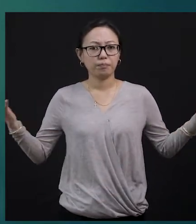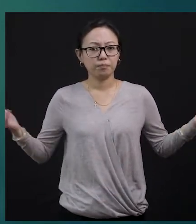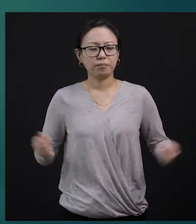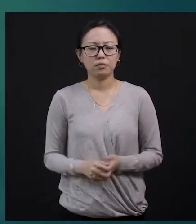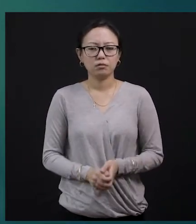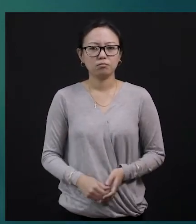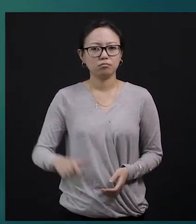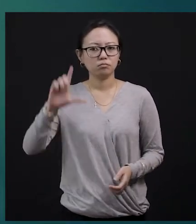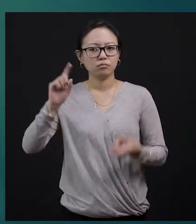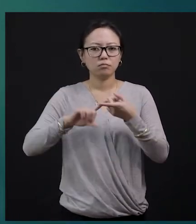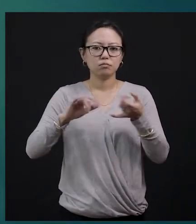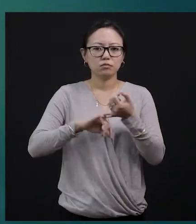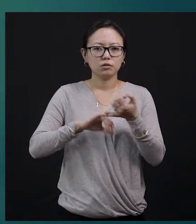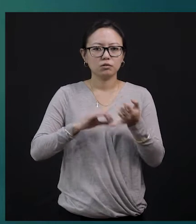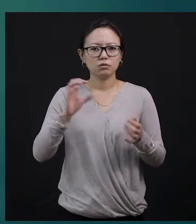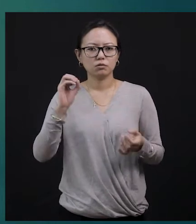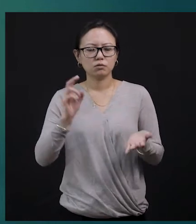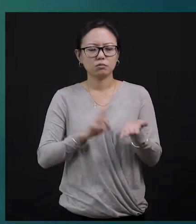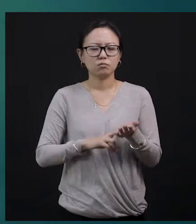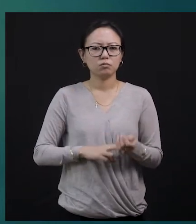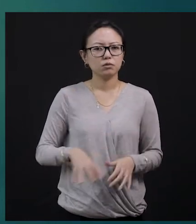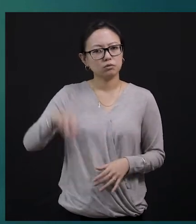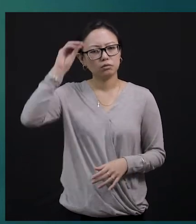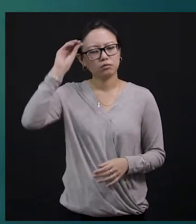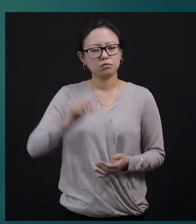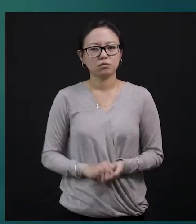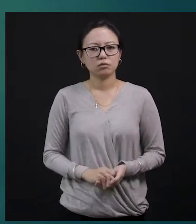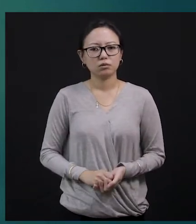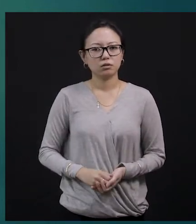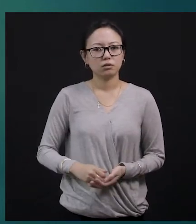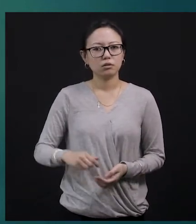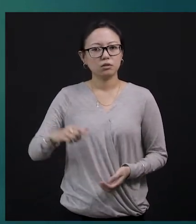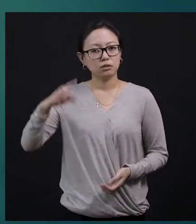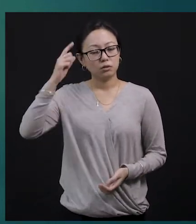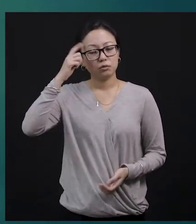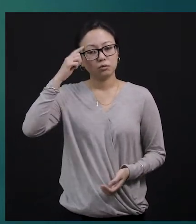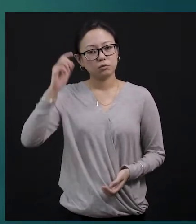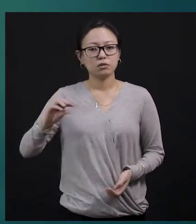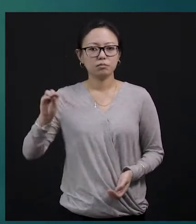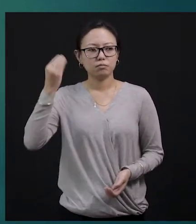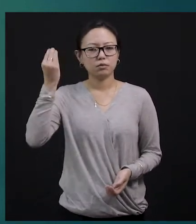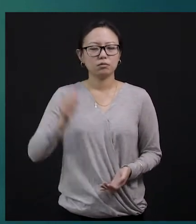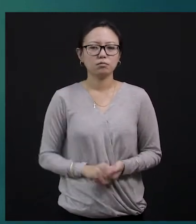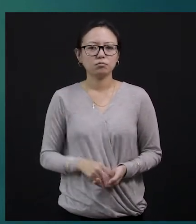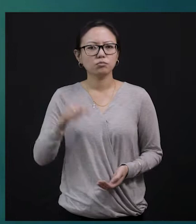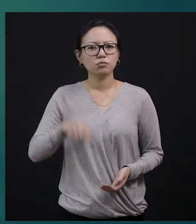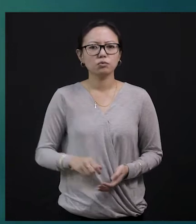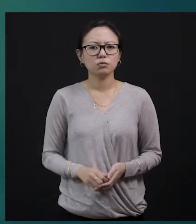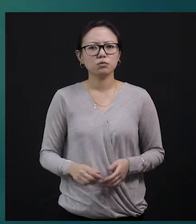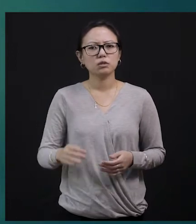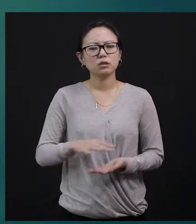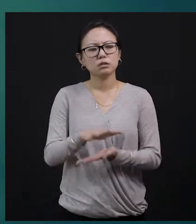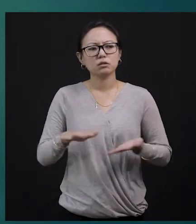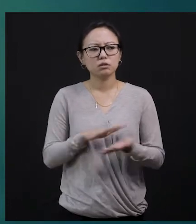very helpful for us and which is also helping us to gather knowledge. And today we are going to discuss about a lesson that will